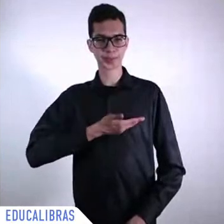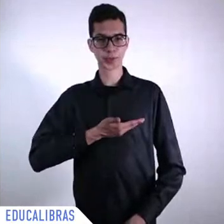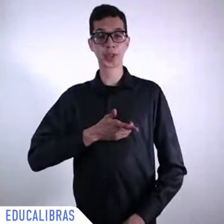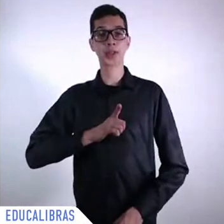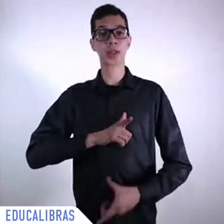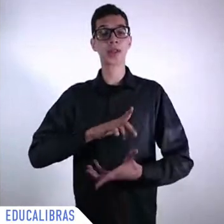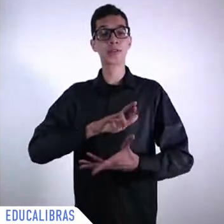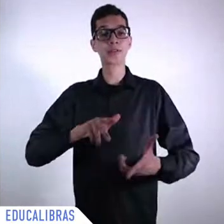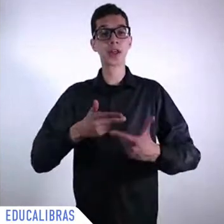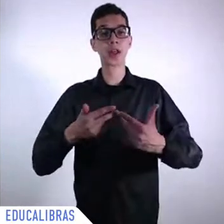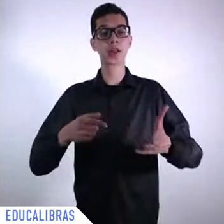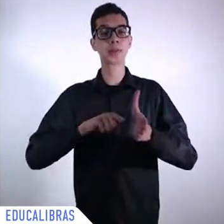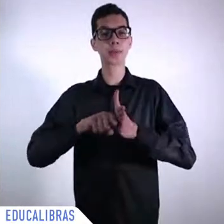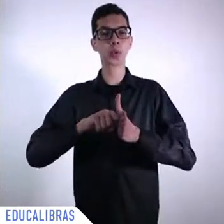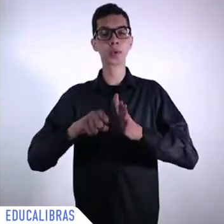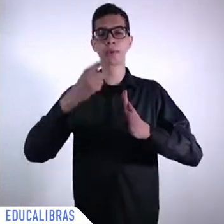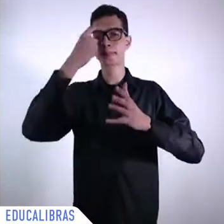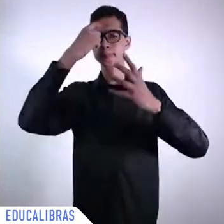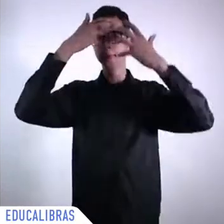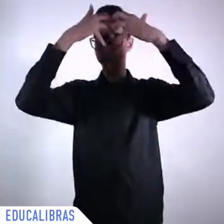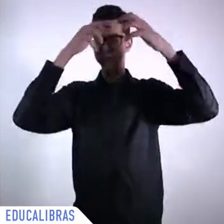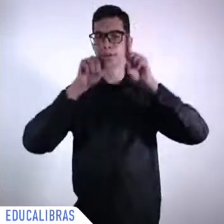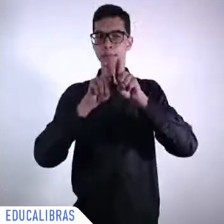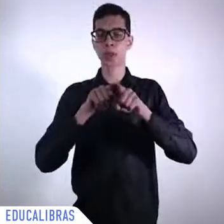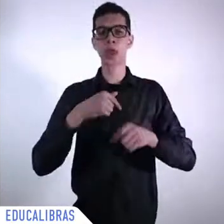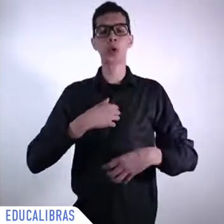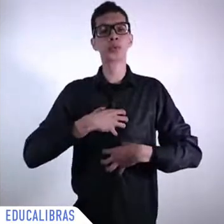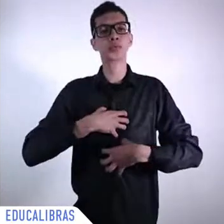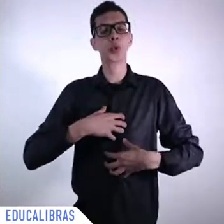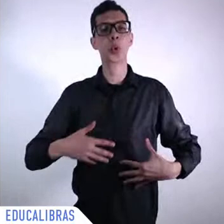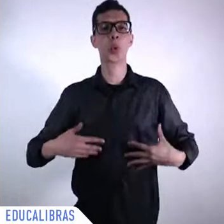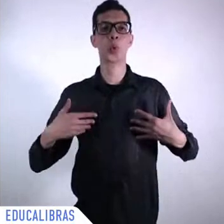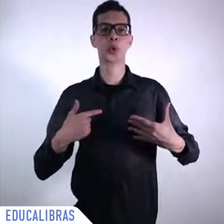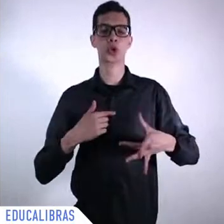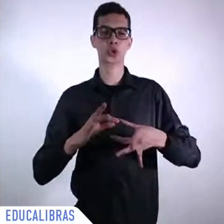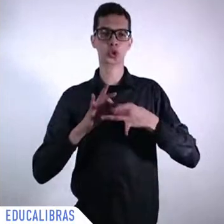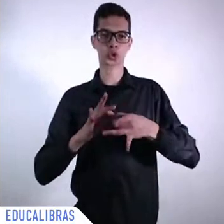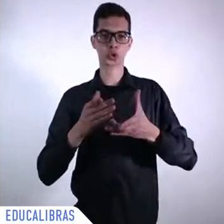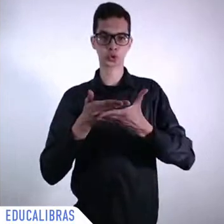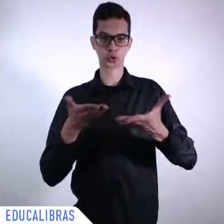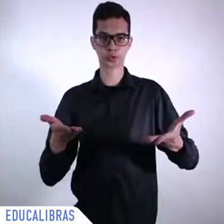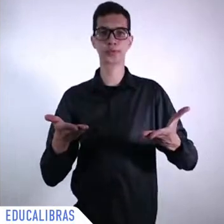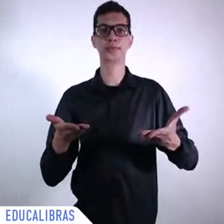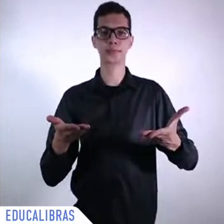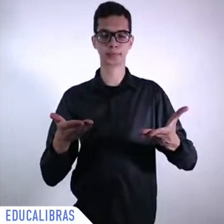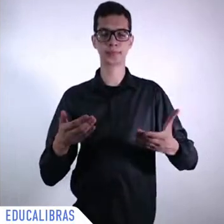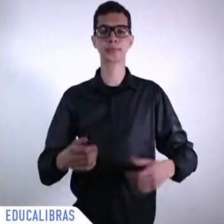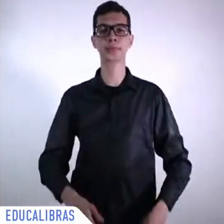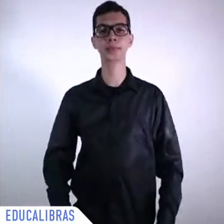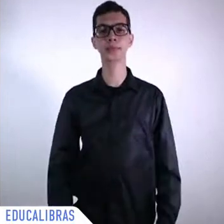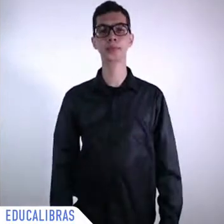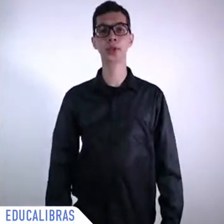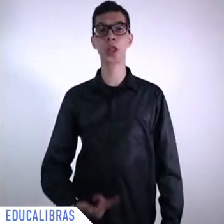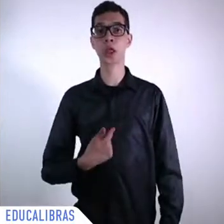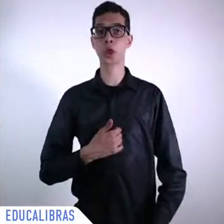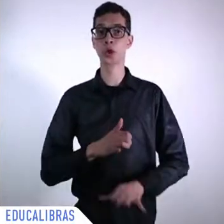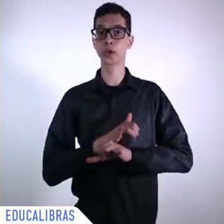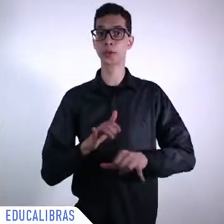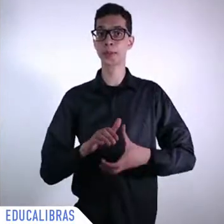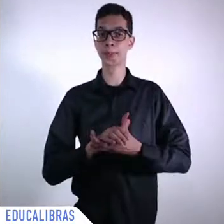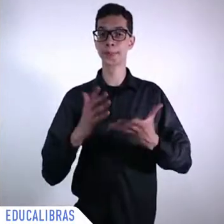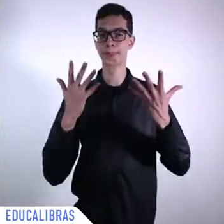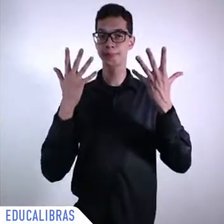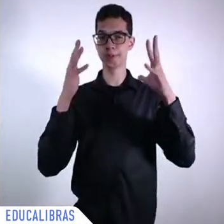I would like to congratulate the three students, Vivian, Phoenixius, and Felipe, who is also my student at